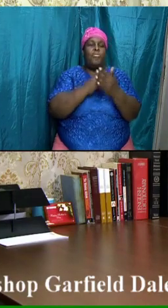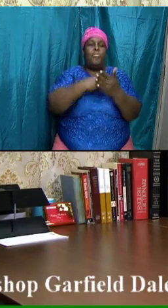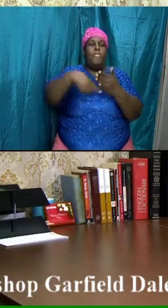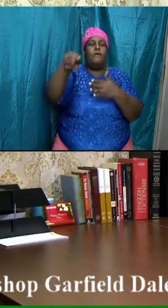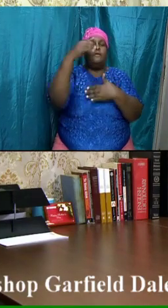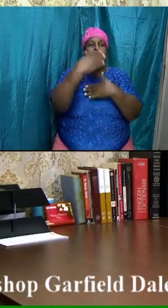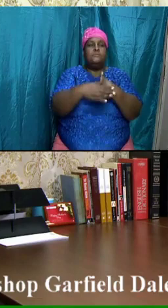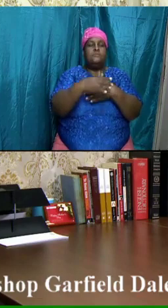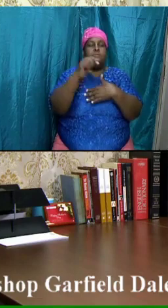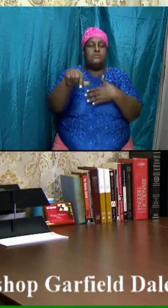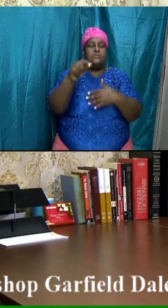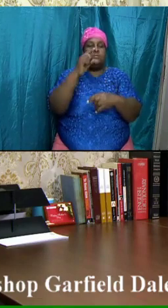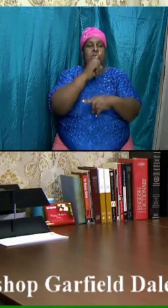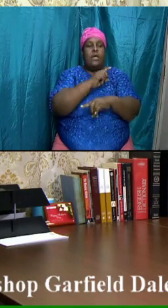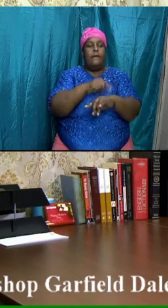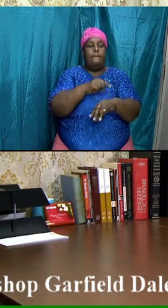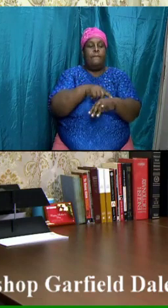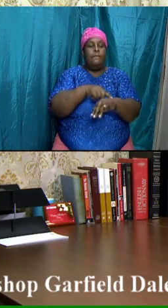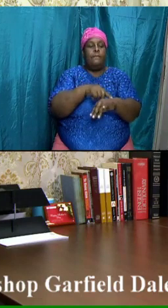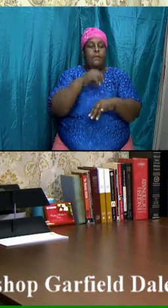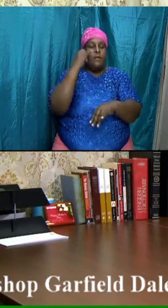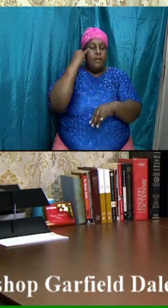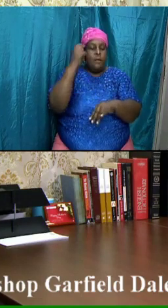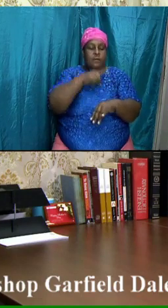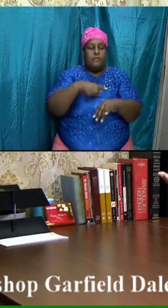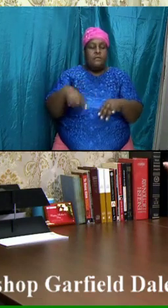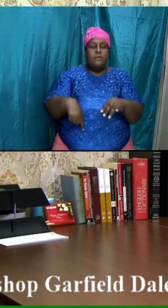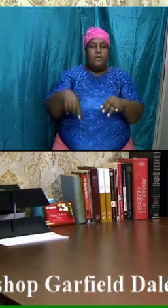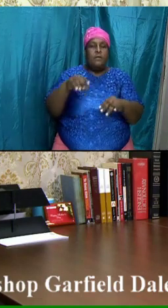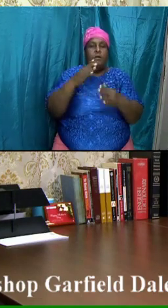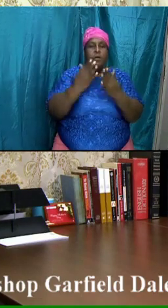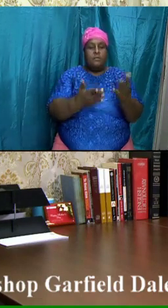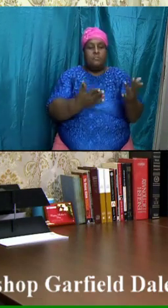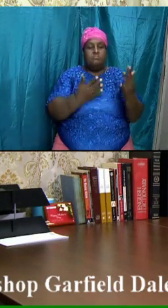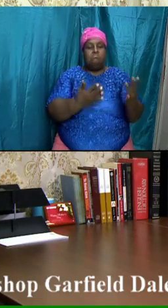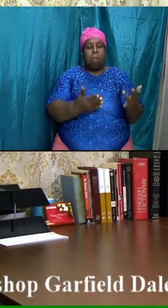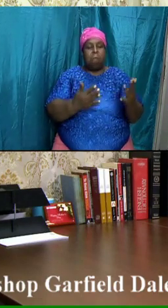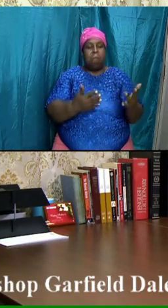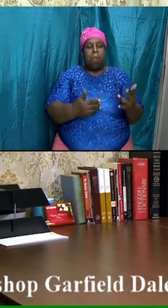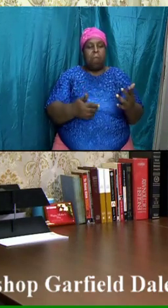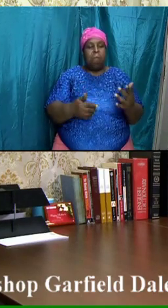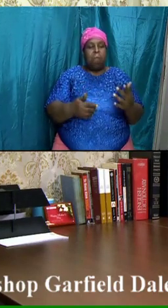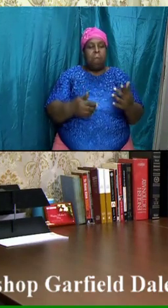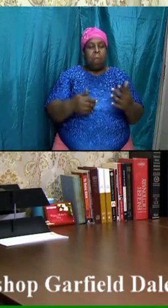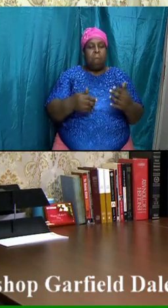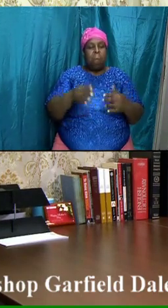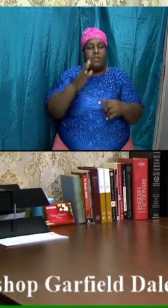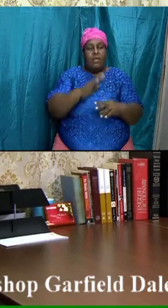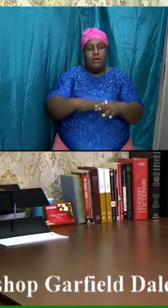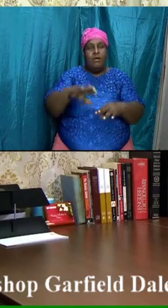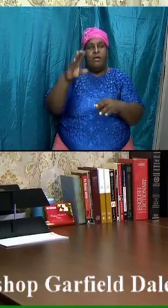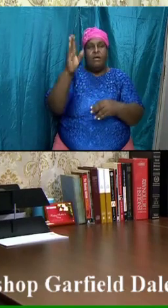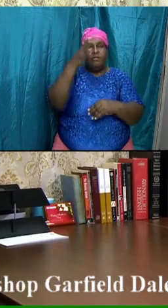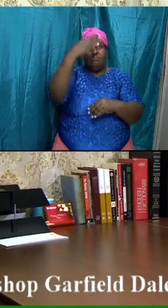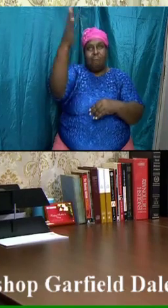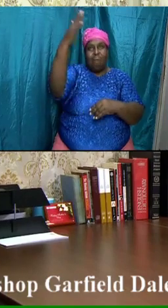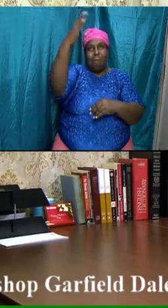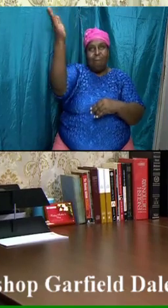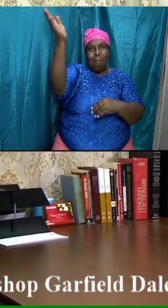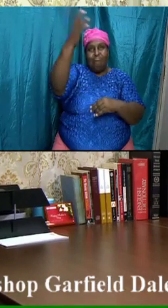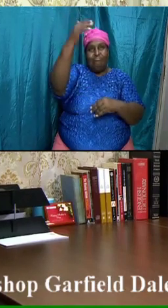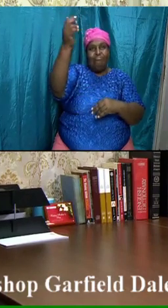time if the Lord tarries if not on the air and in the air